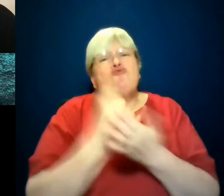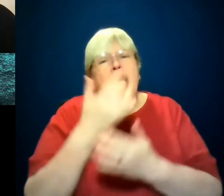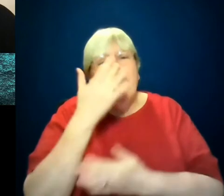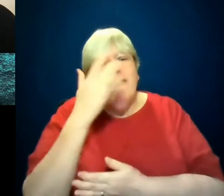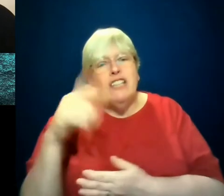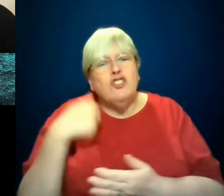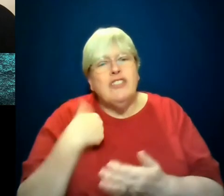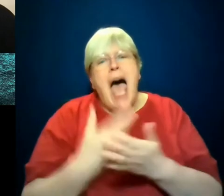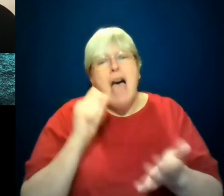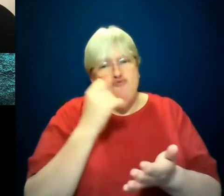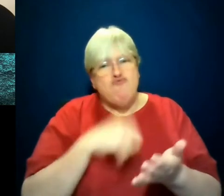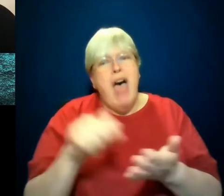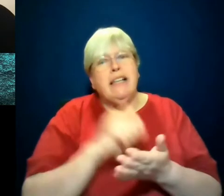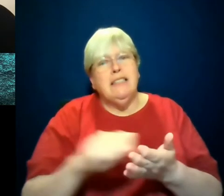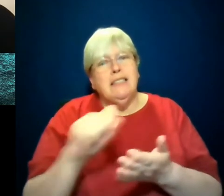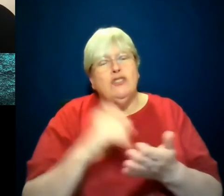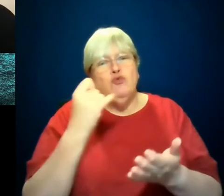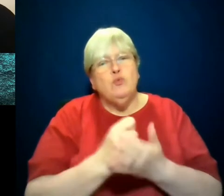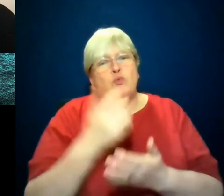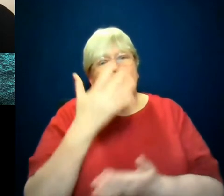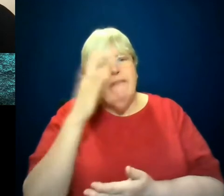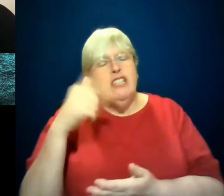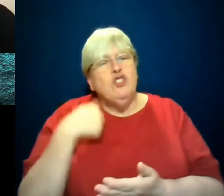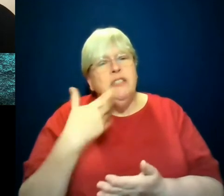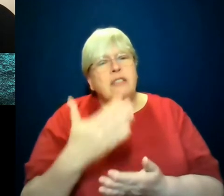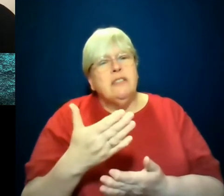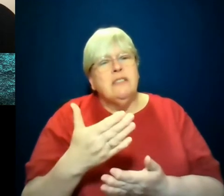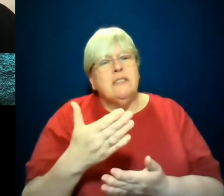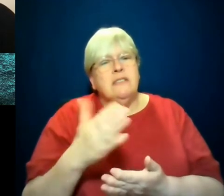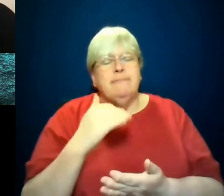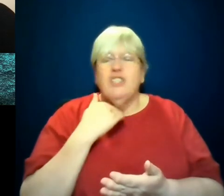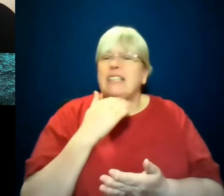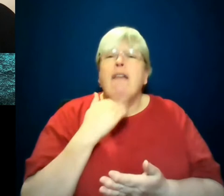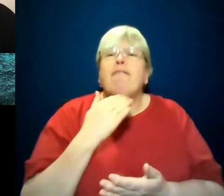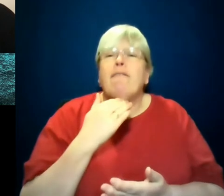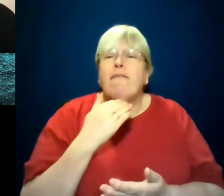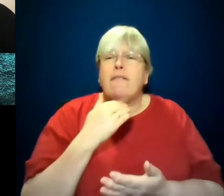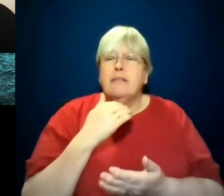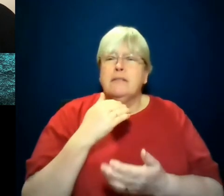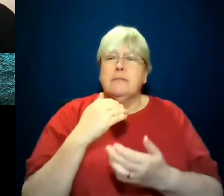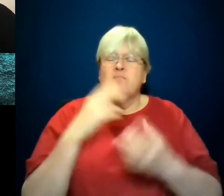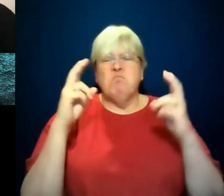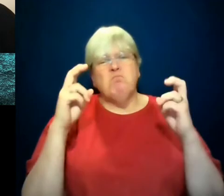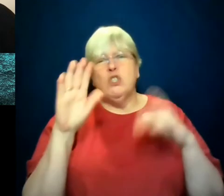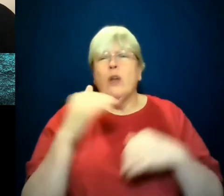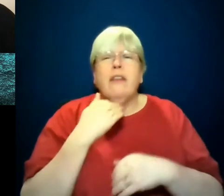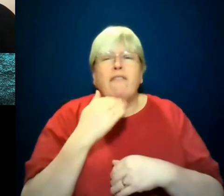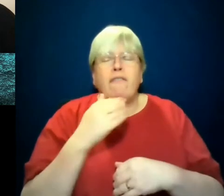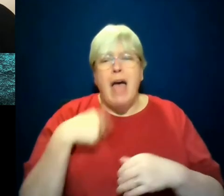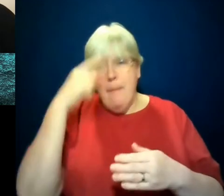I write crime fiction and this idea of scarcity and not enoughness. I am a believer that